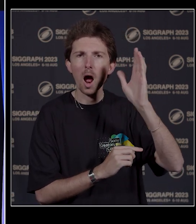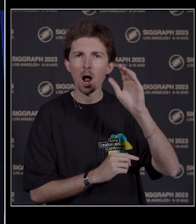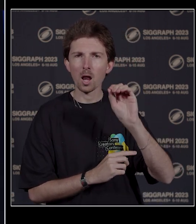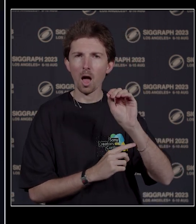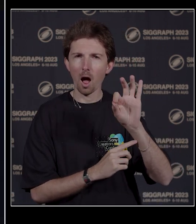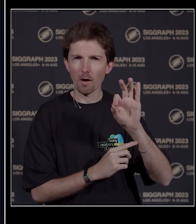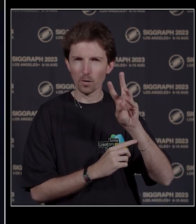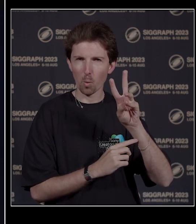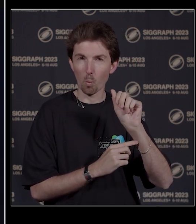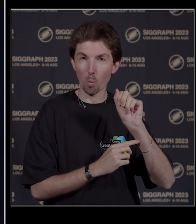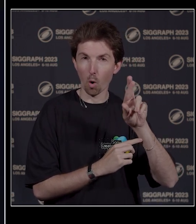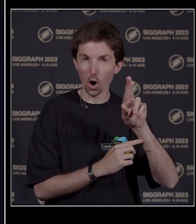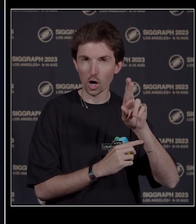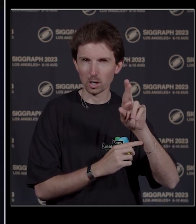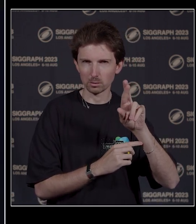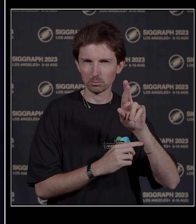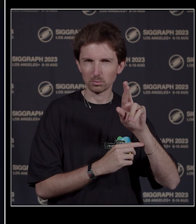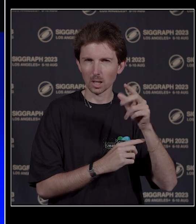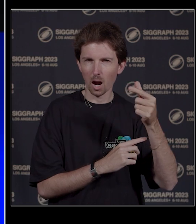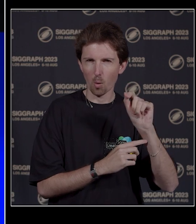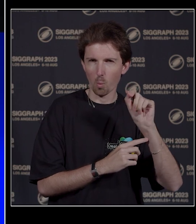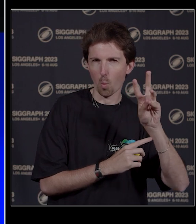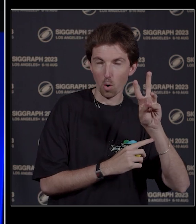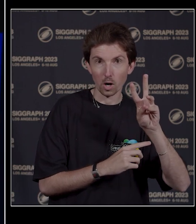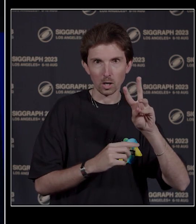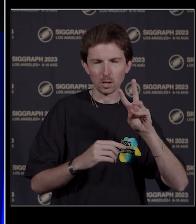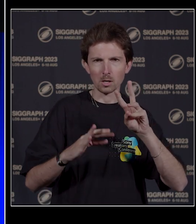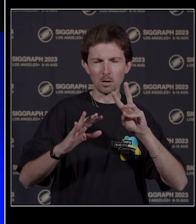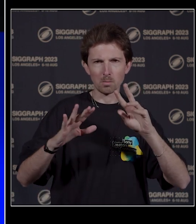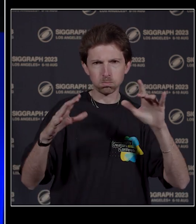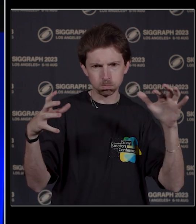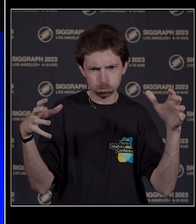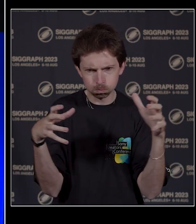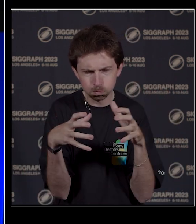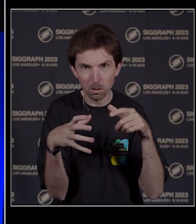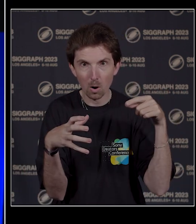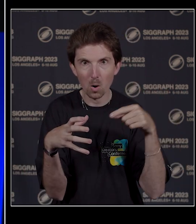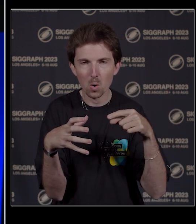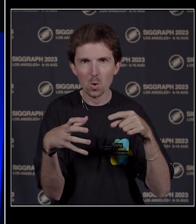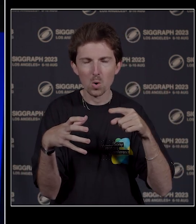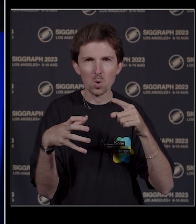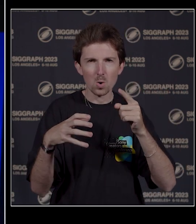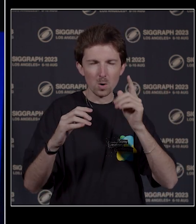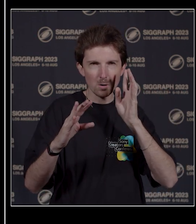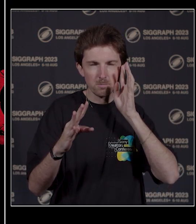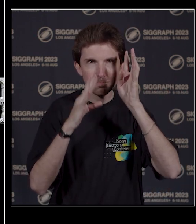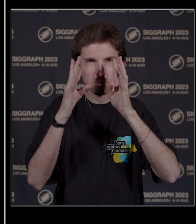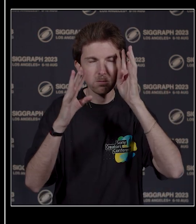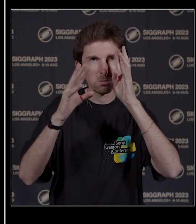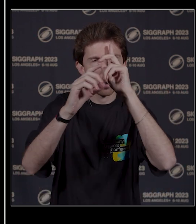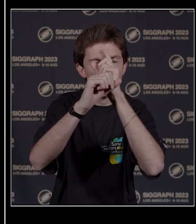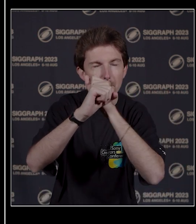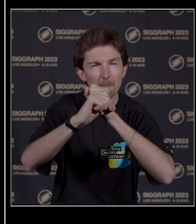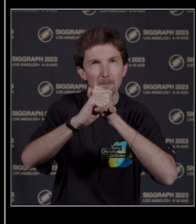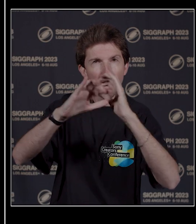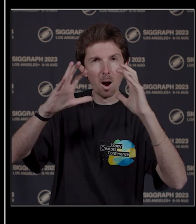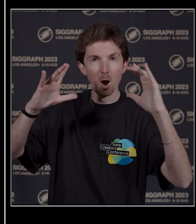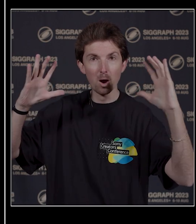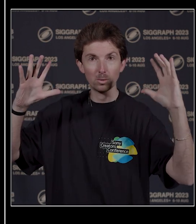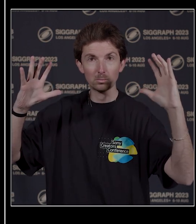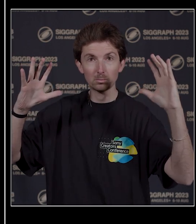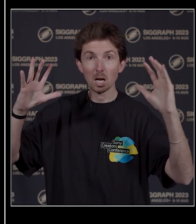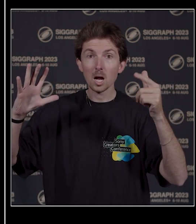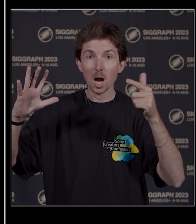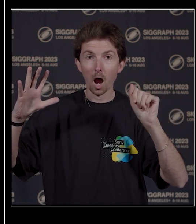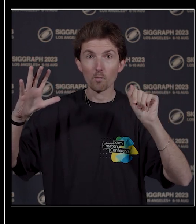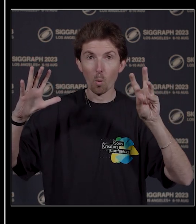Monica Studio has always been about pushing technology to realize an innovative creative vision. When we reimagined God of